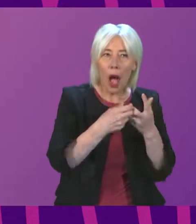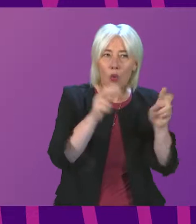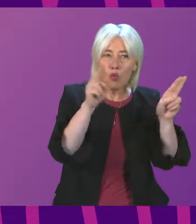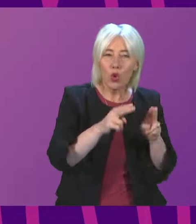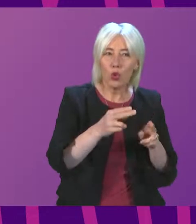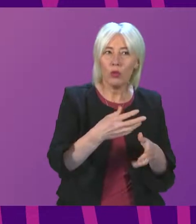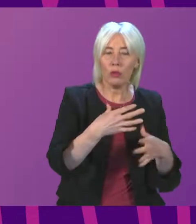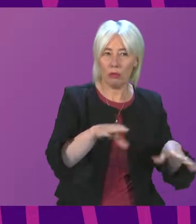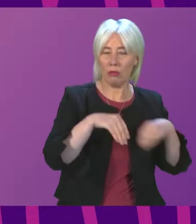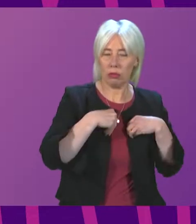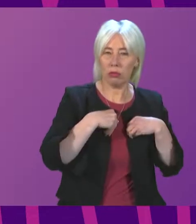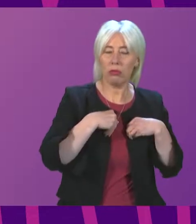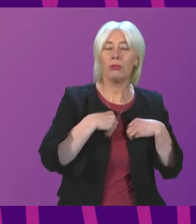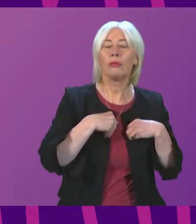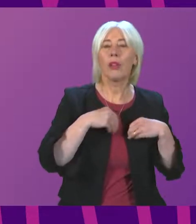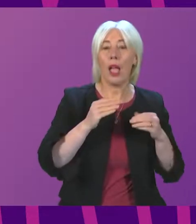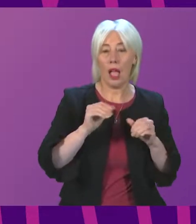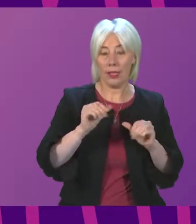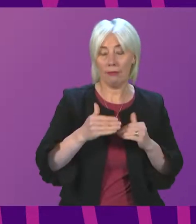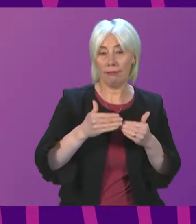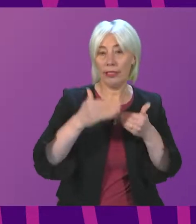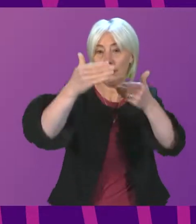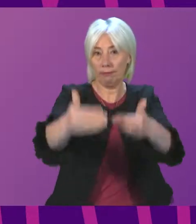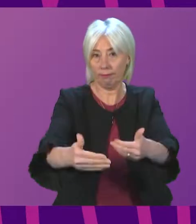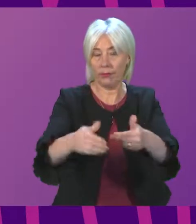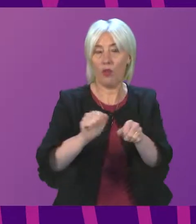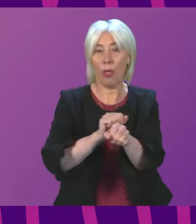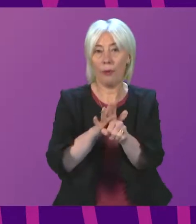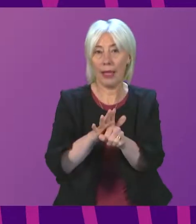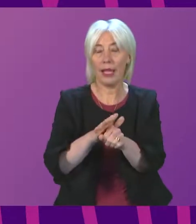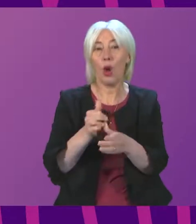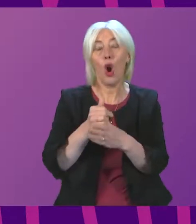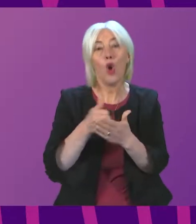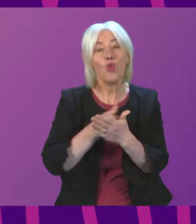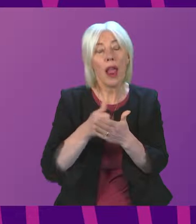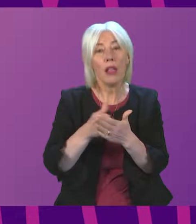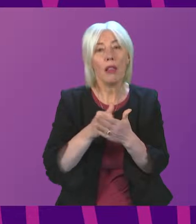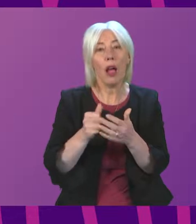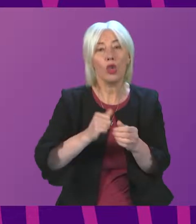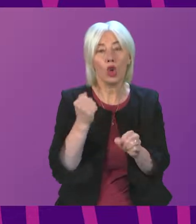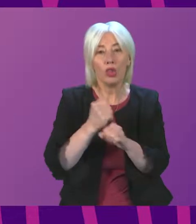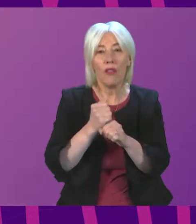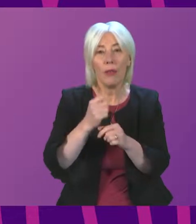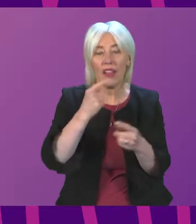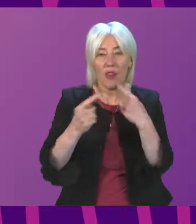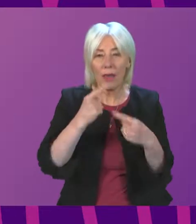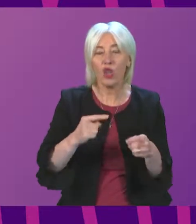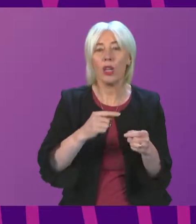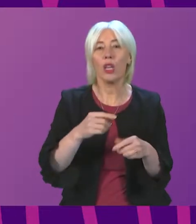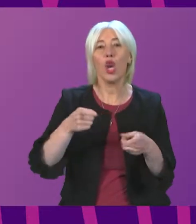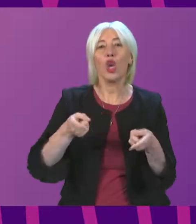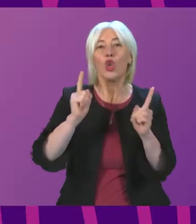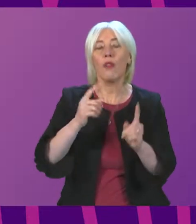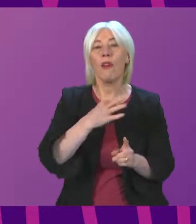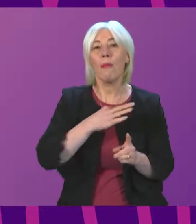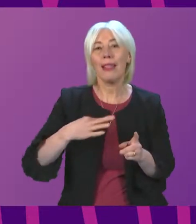As we enter the next phase of the pandemic, regular communication from the Scottish Government and the Chief Medical Officer will seek to support this. However,